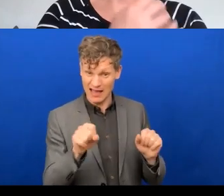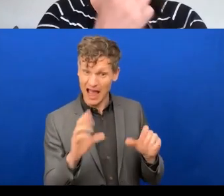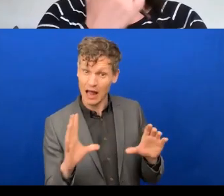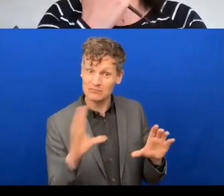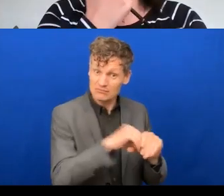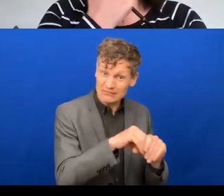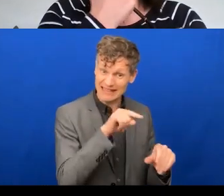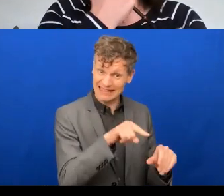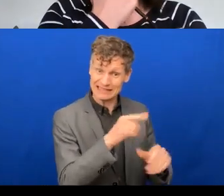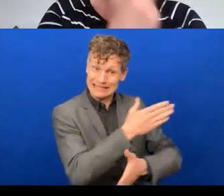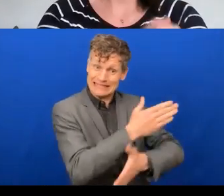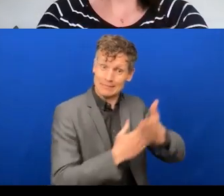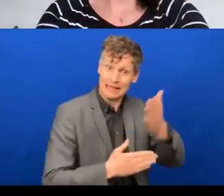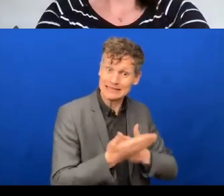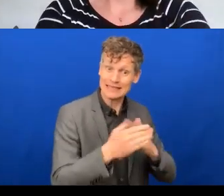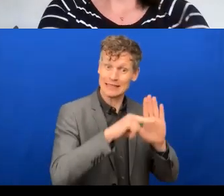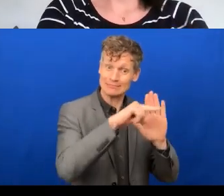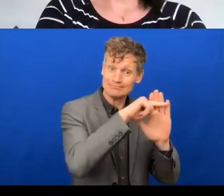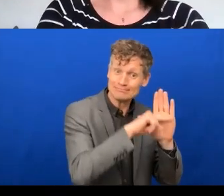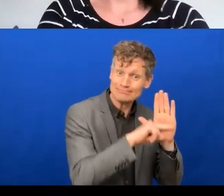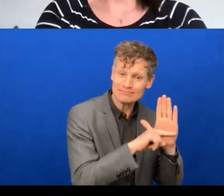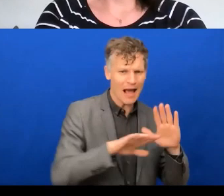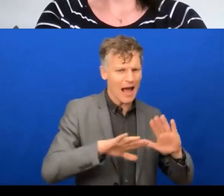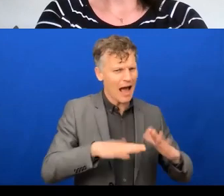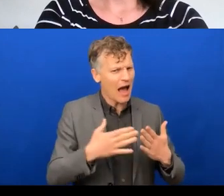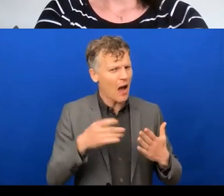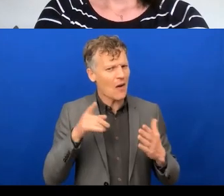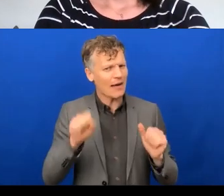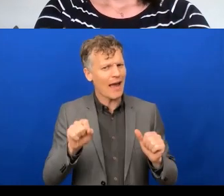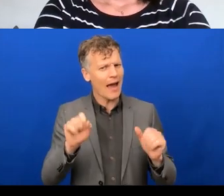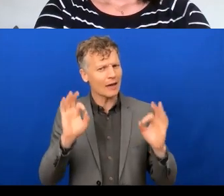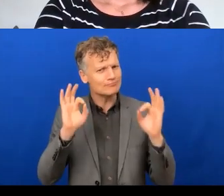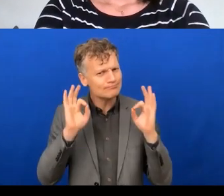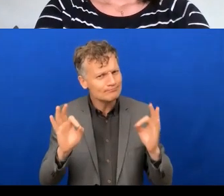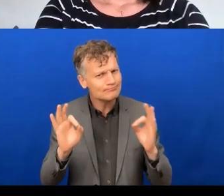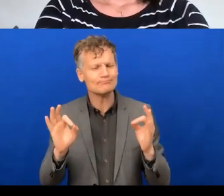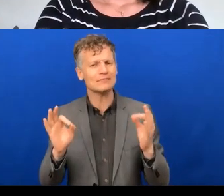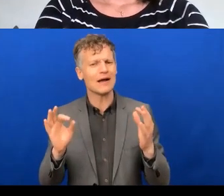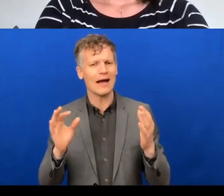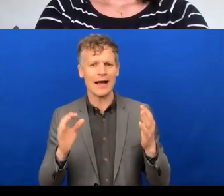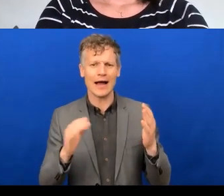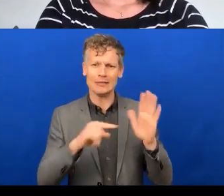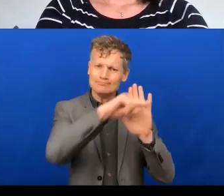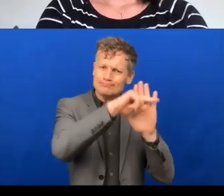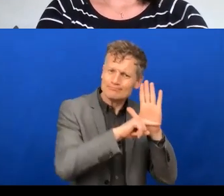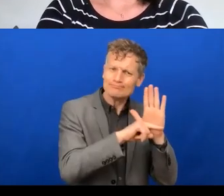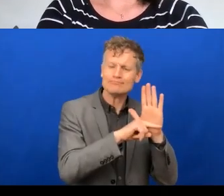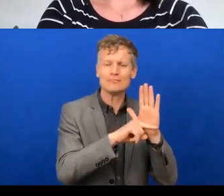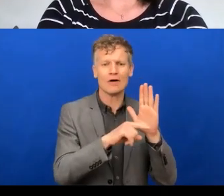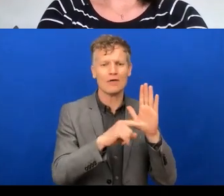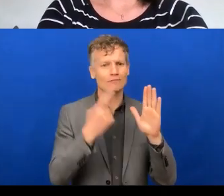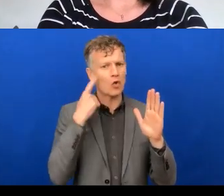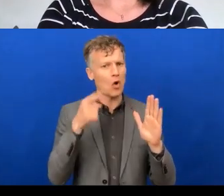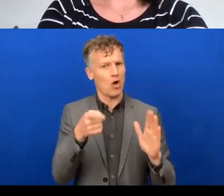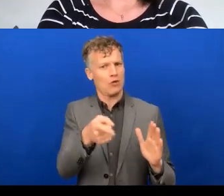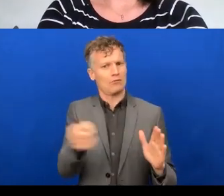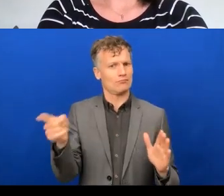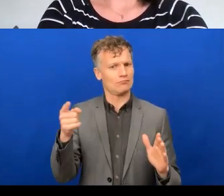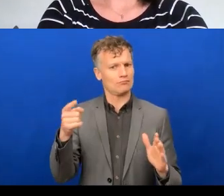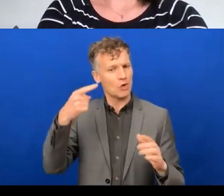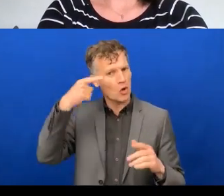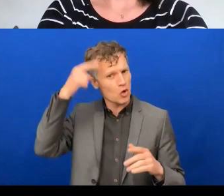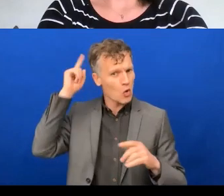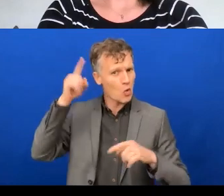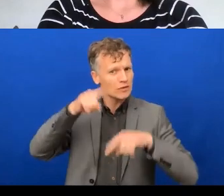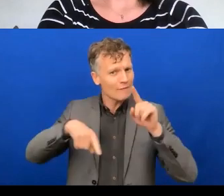sure neurodiverse employees are accommodated? Who should we start with? Neil, would you like to? Okay, so